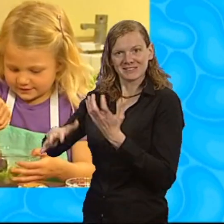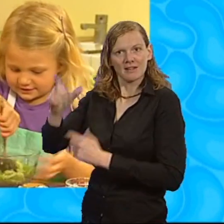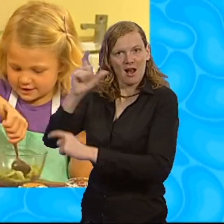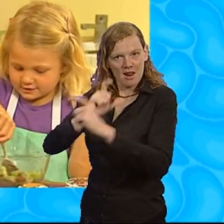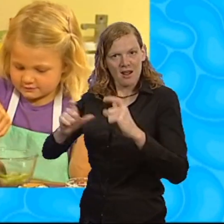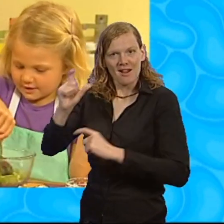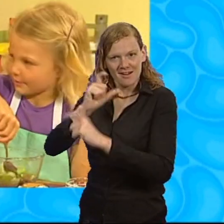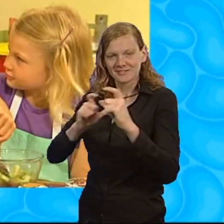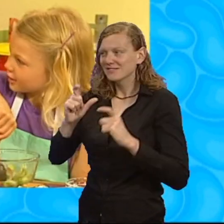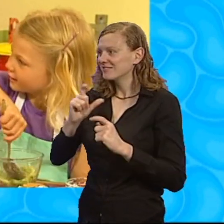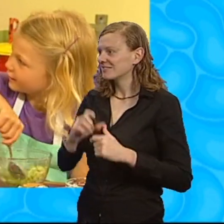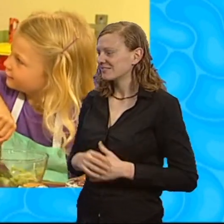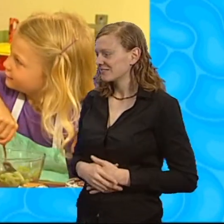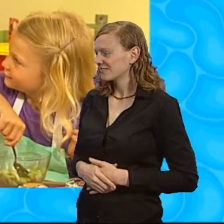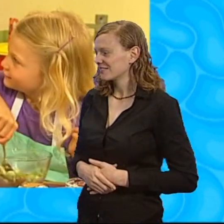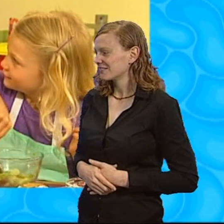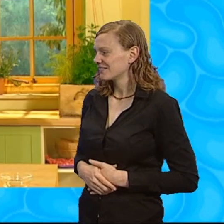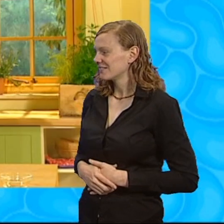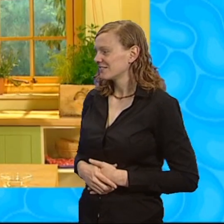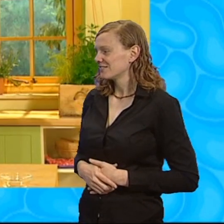I'm mixing. My bowl's turning.